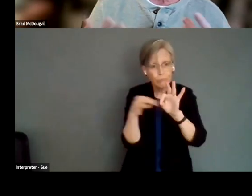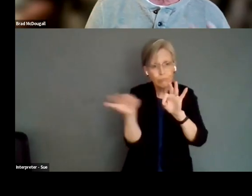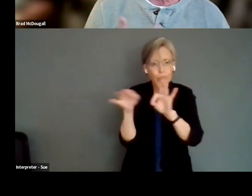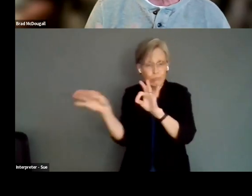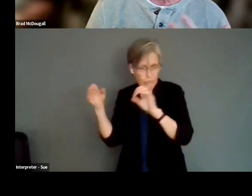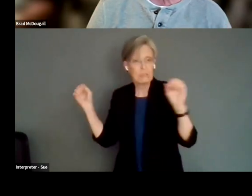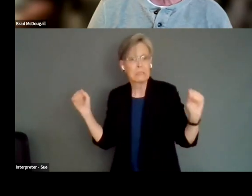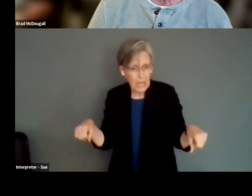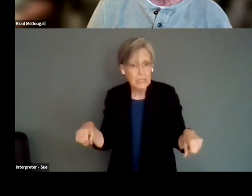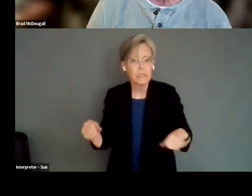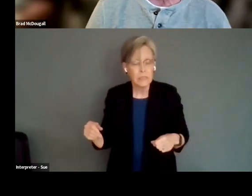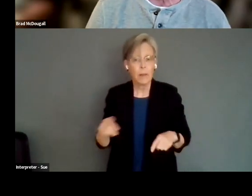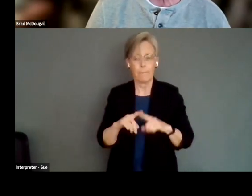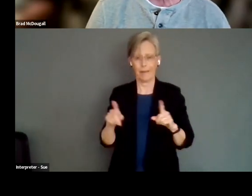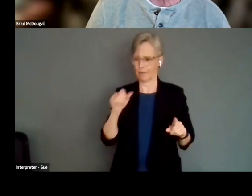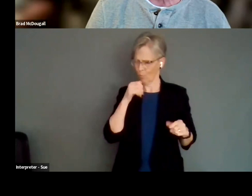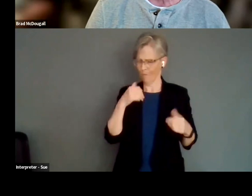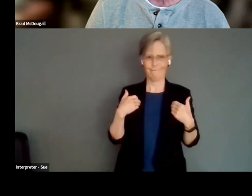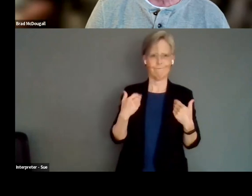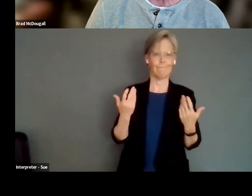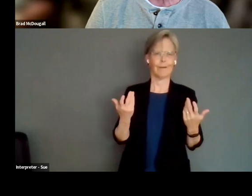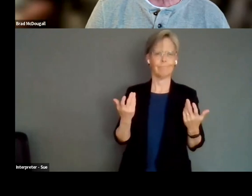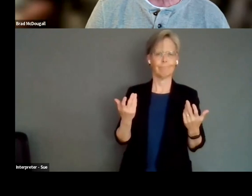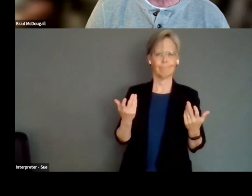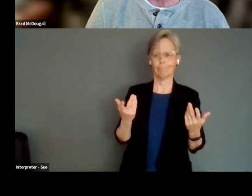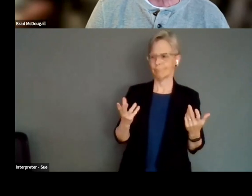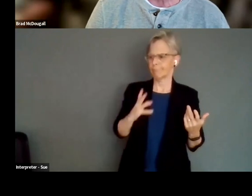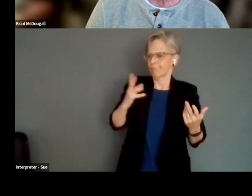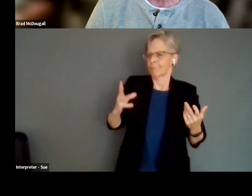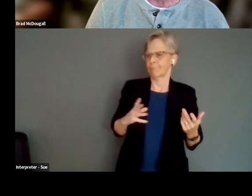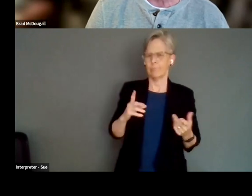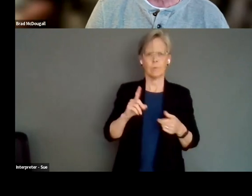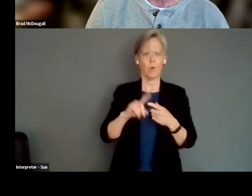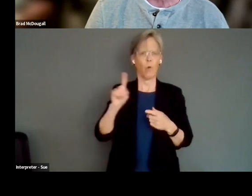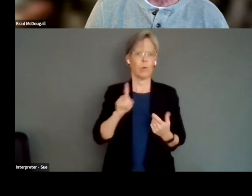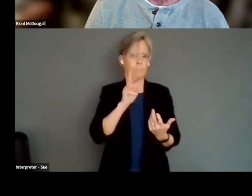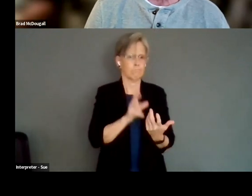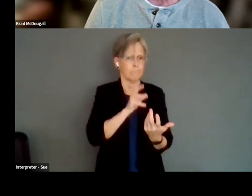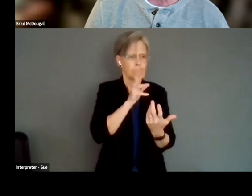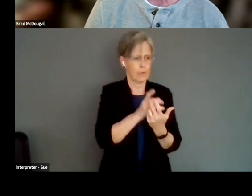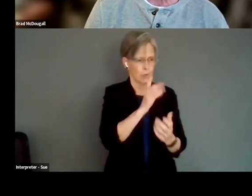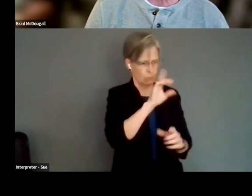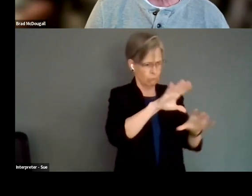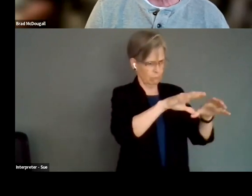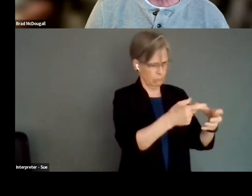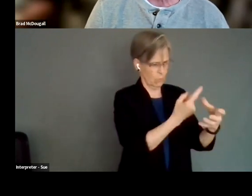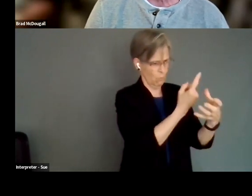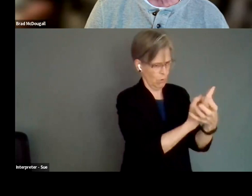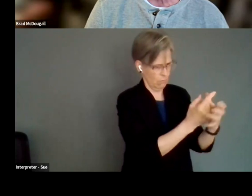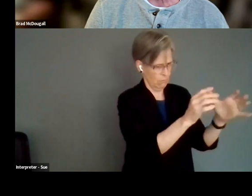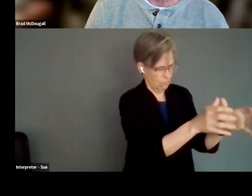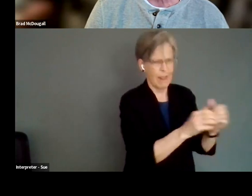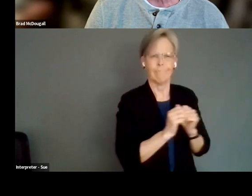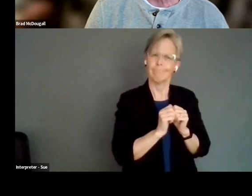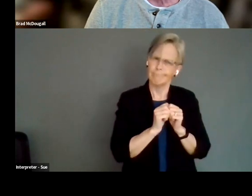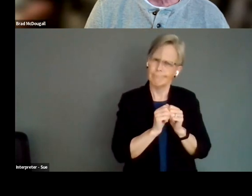we don't have the luxury of just doing, of just being accommodating for one. And how do you see being